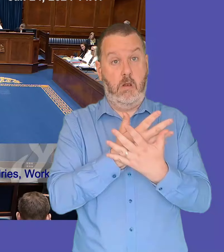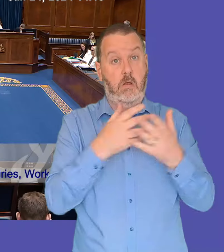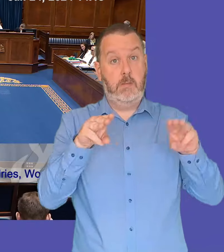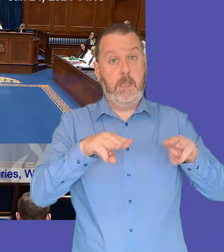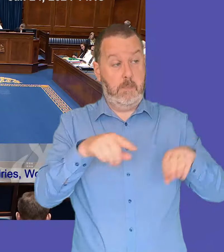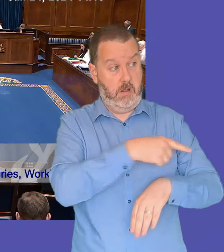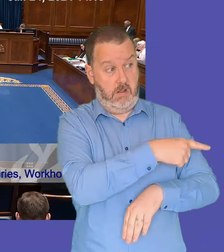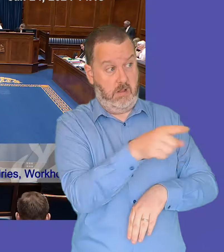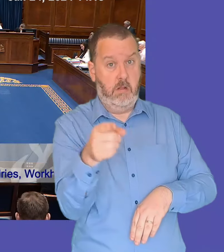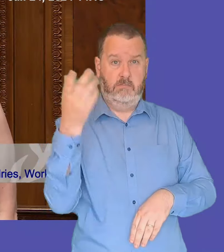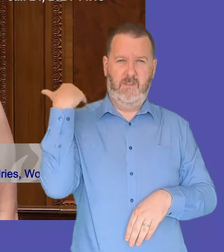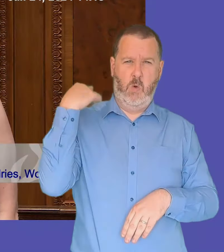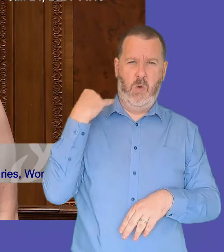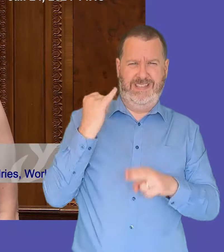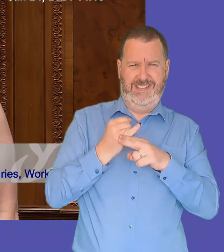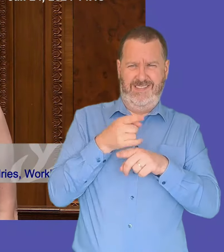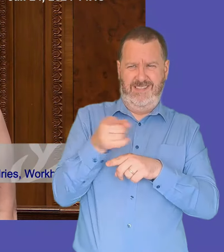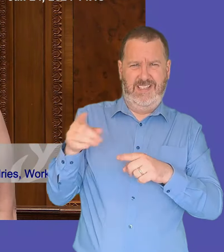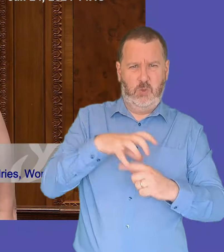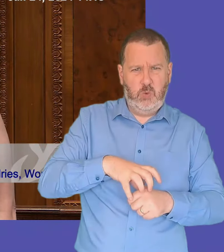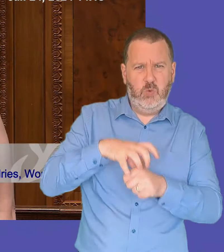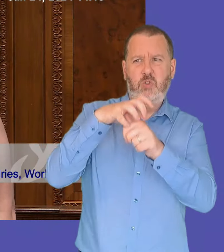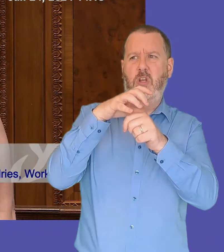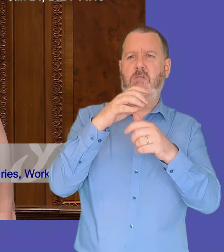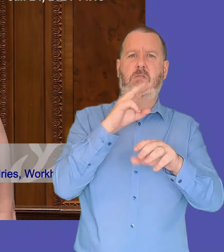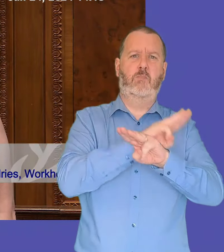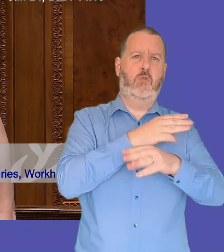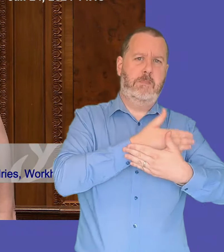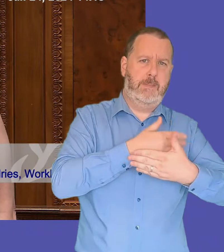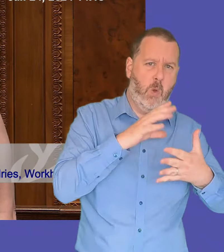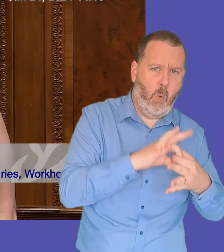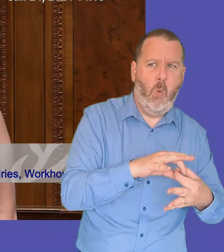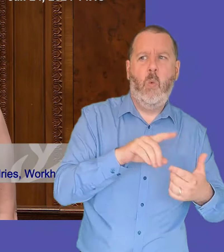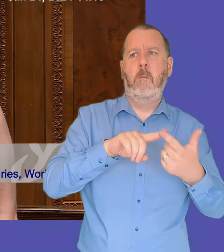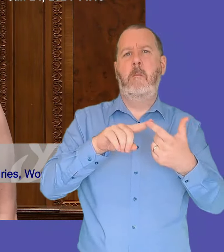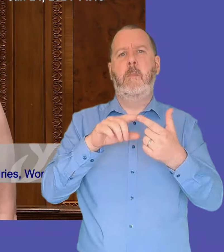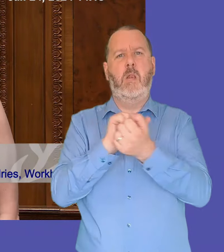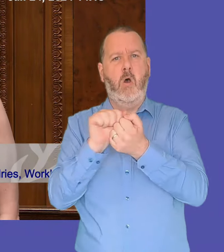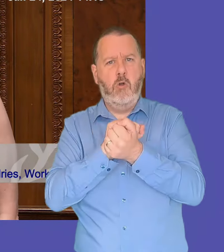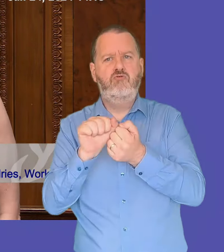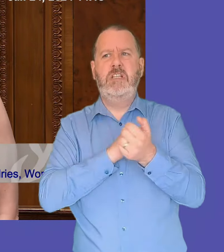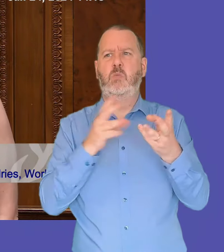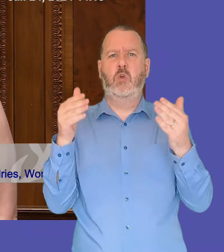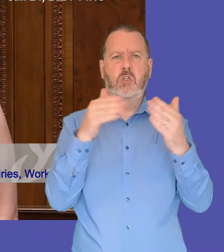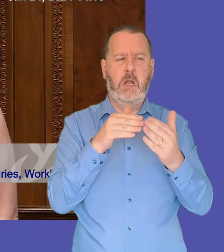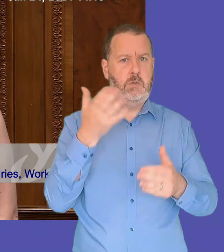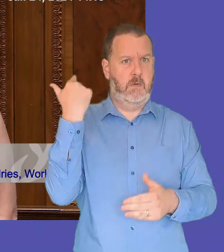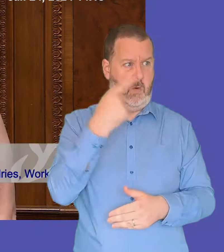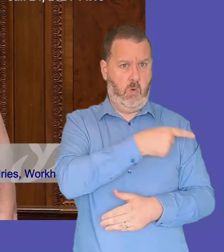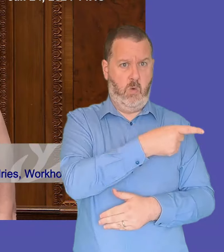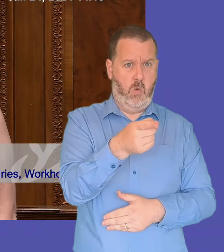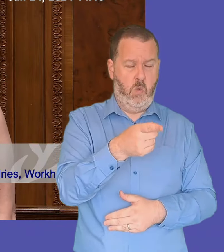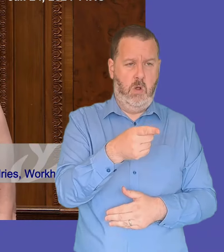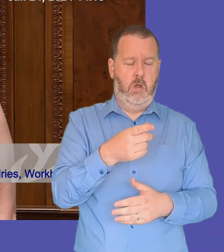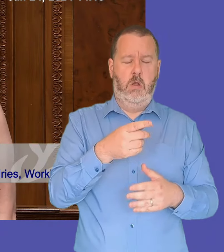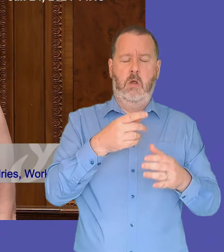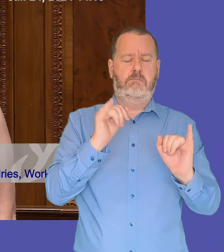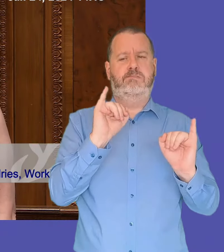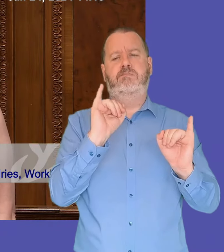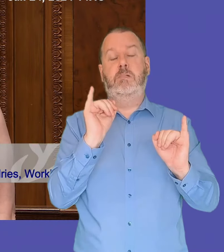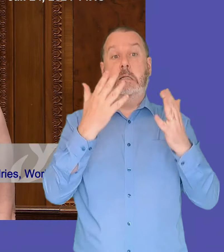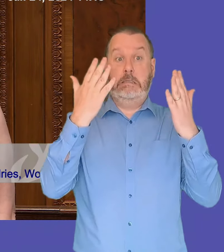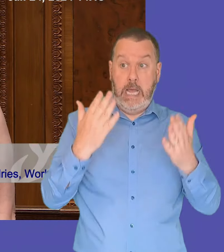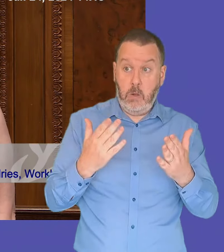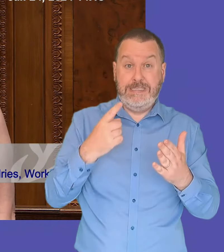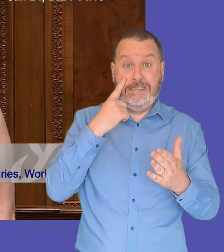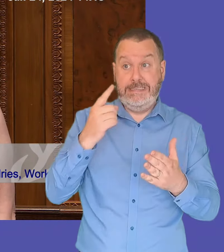many victims and survivors of mother and baby institutions magdalen laundries and workhouses that this is finally moving